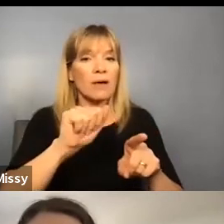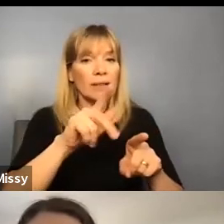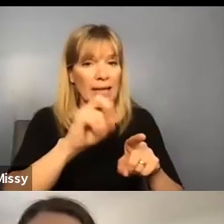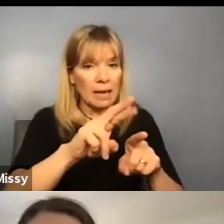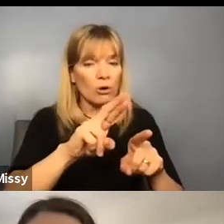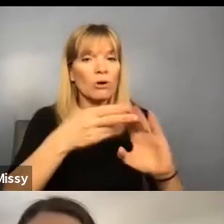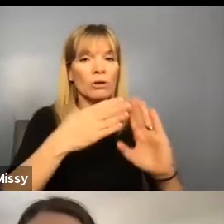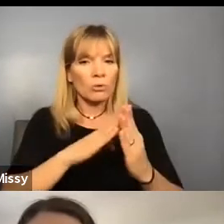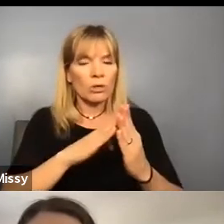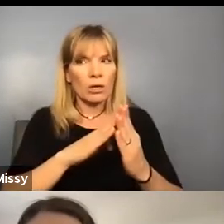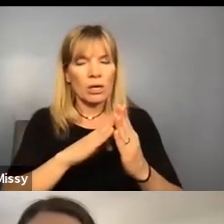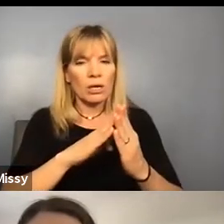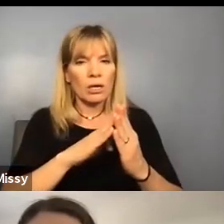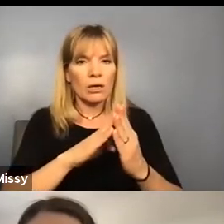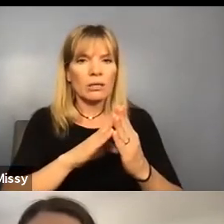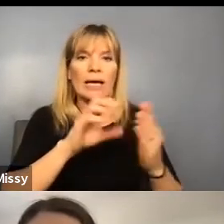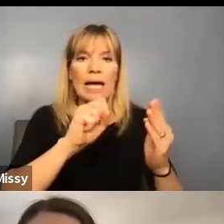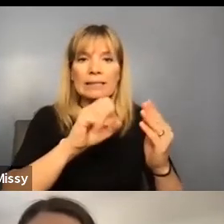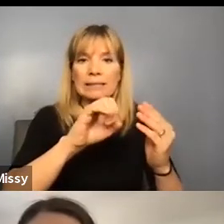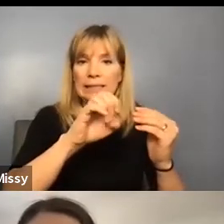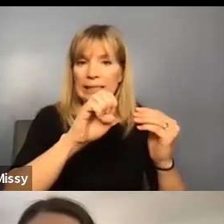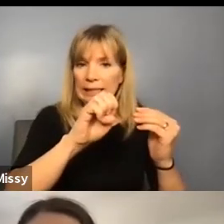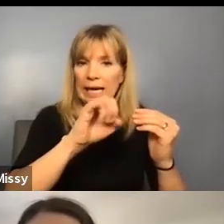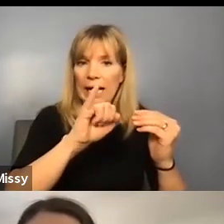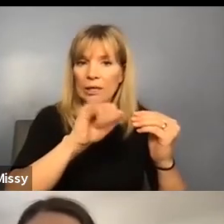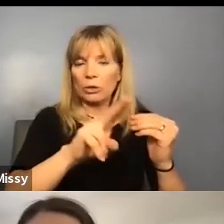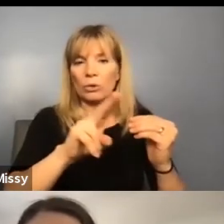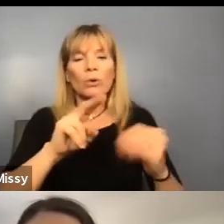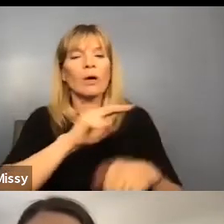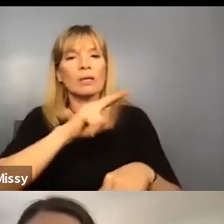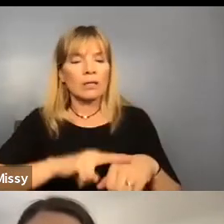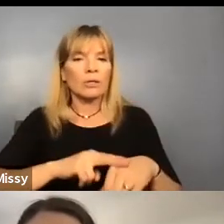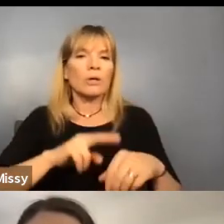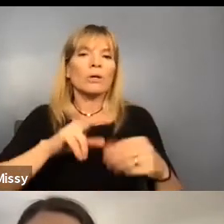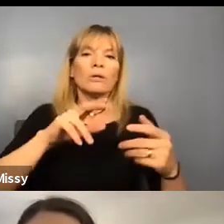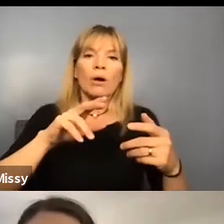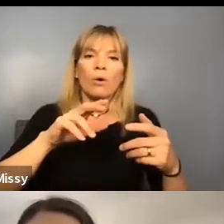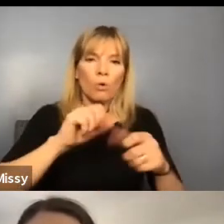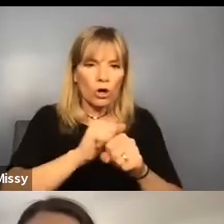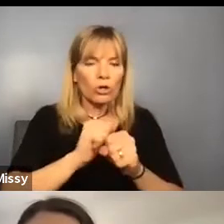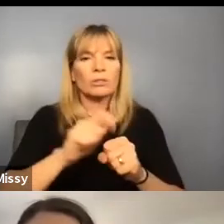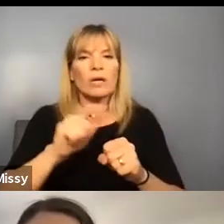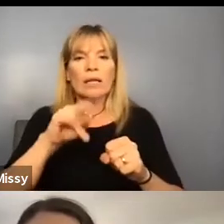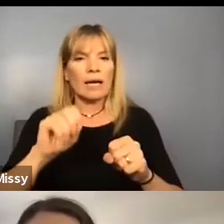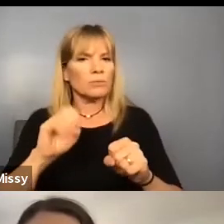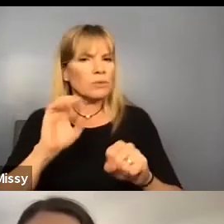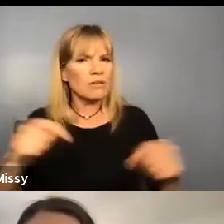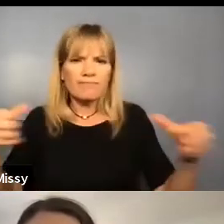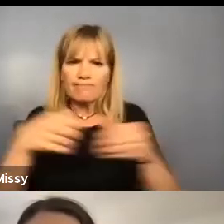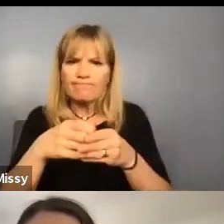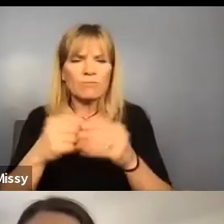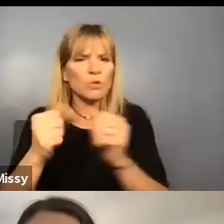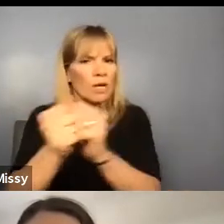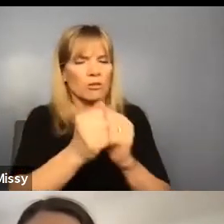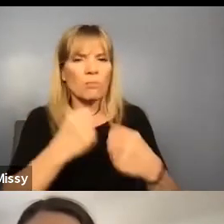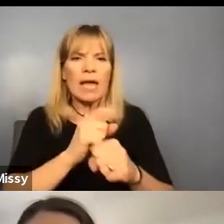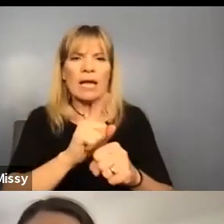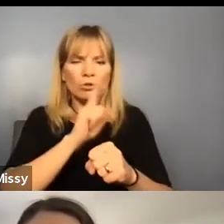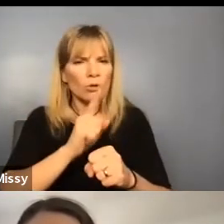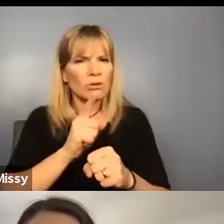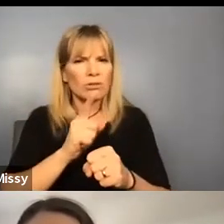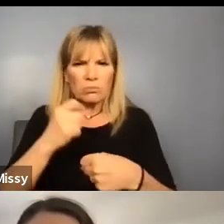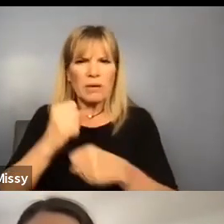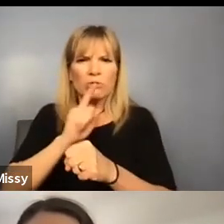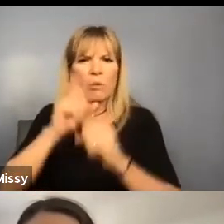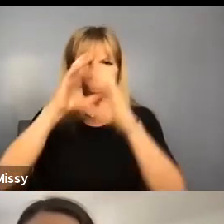groups like SEIU and National Domestic Workers Alliance are organizing together to make sure to hold the president